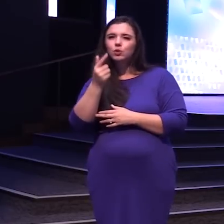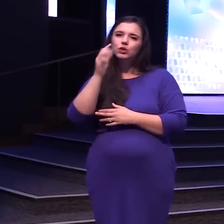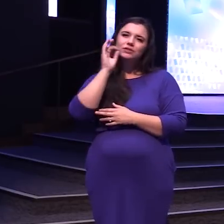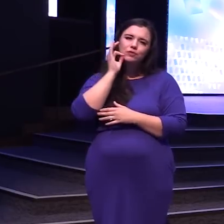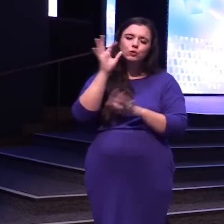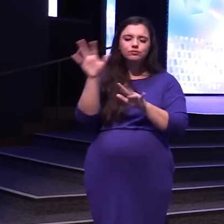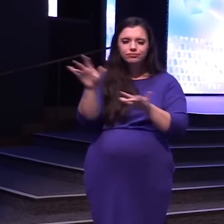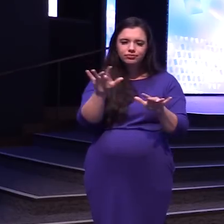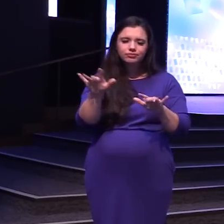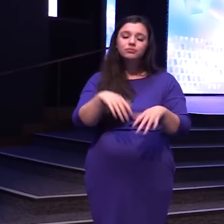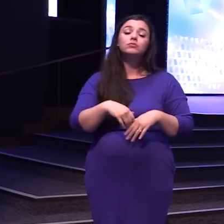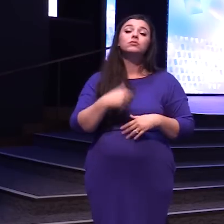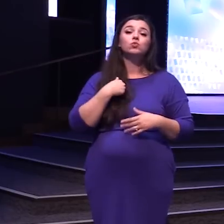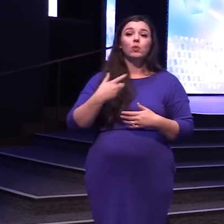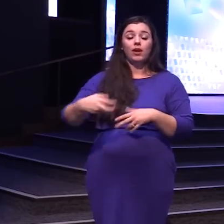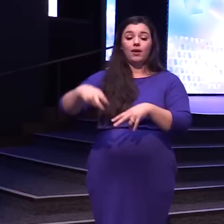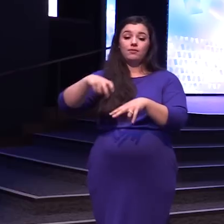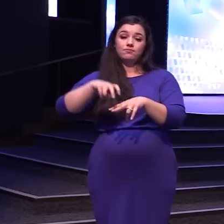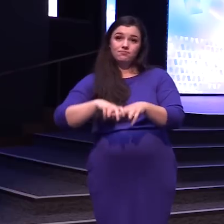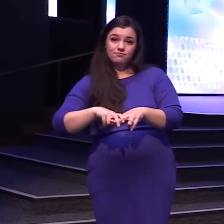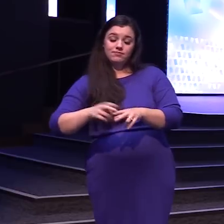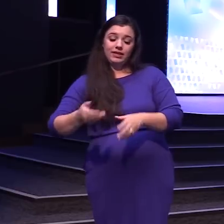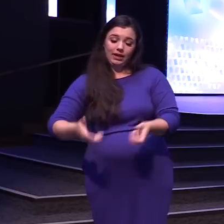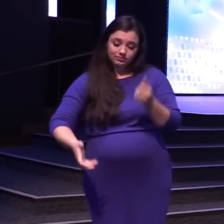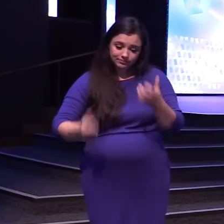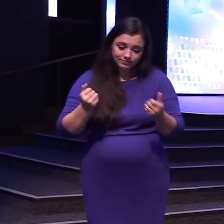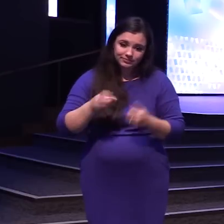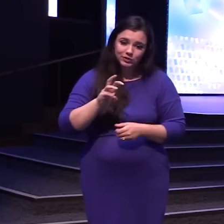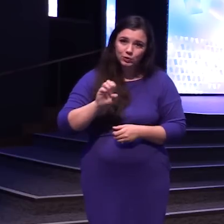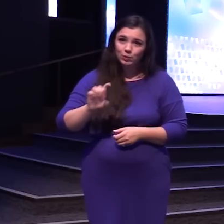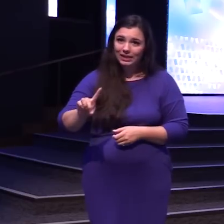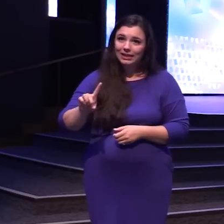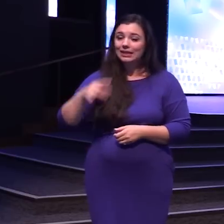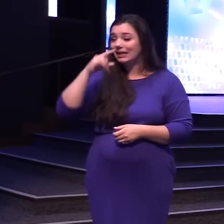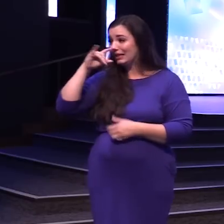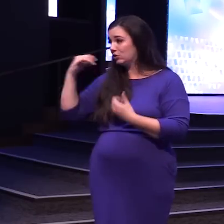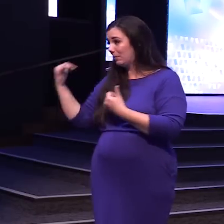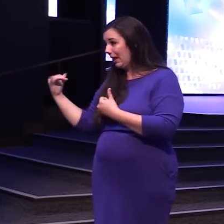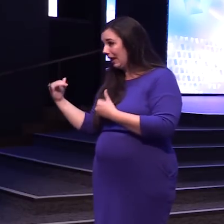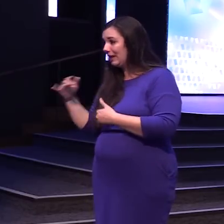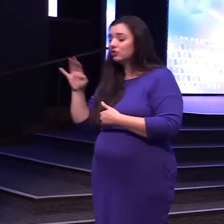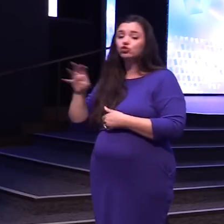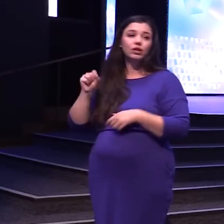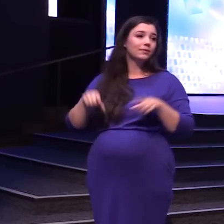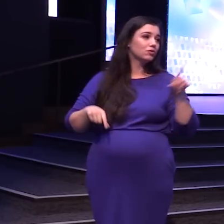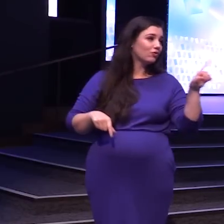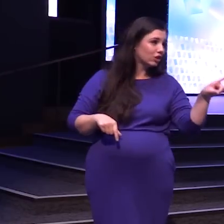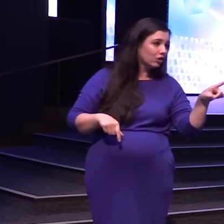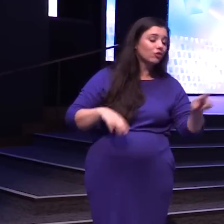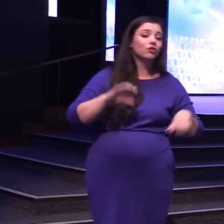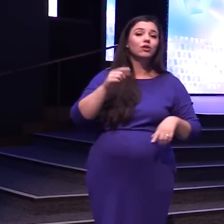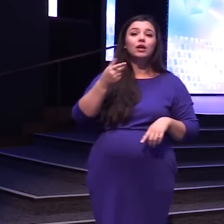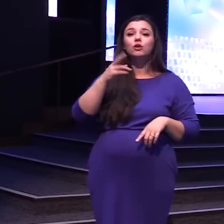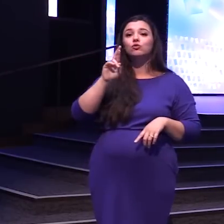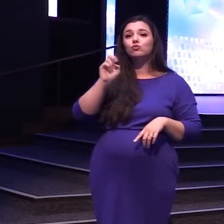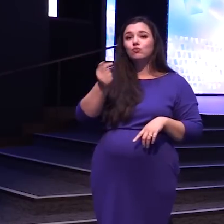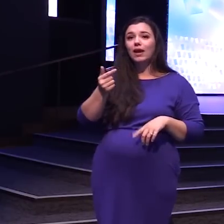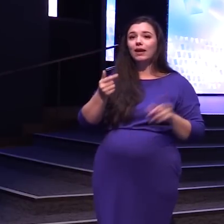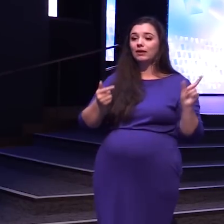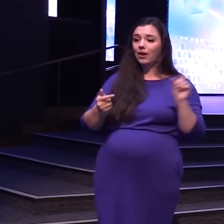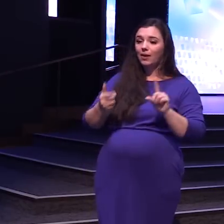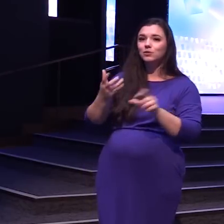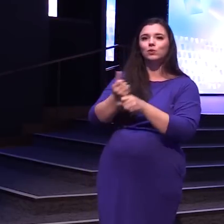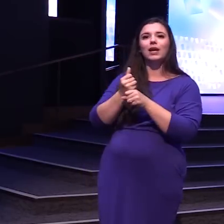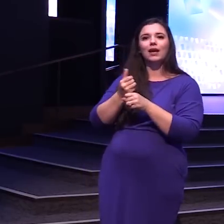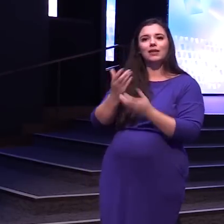So I'm sitting Against one of these Little beds And I'm weeding The kids are playing James is doing Something over there And Bray comes by To get the little basket